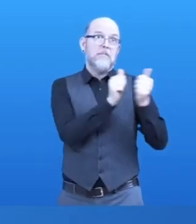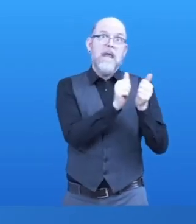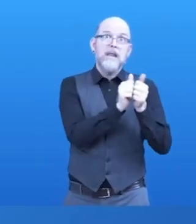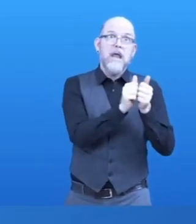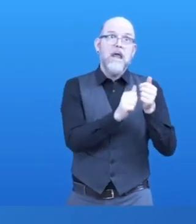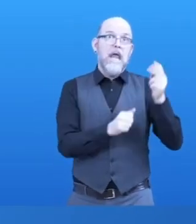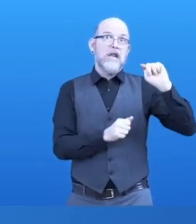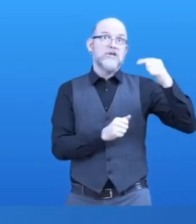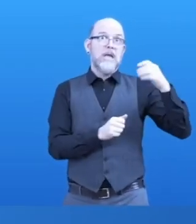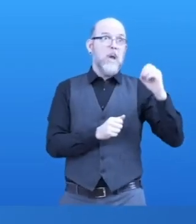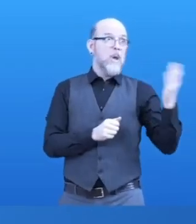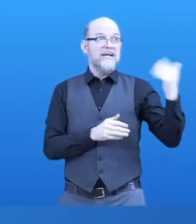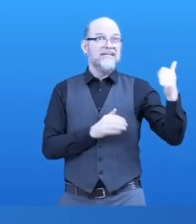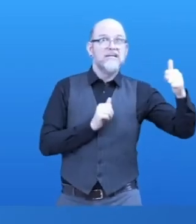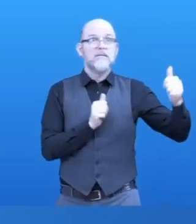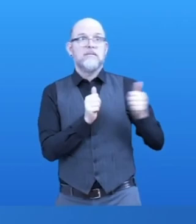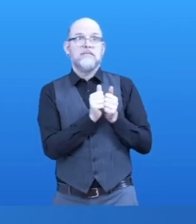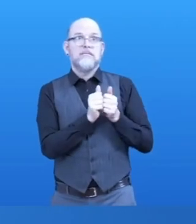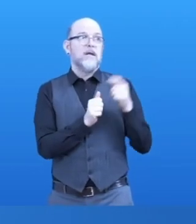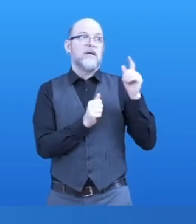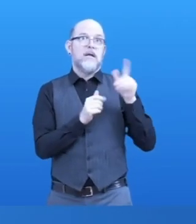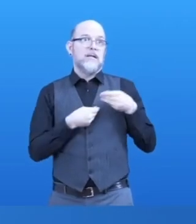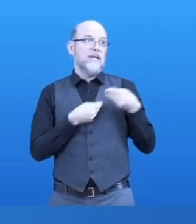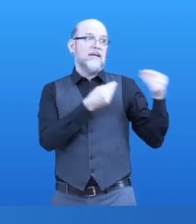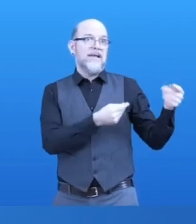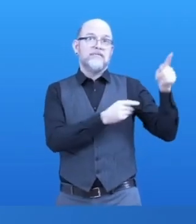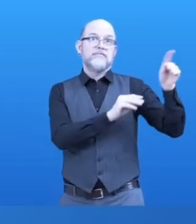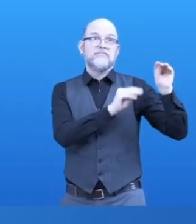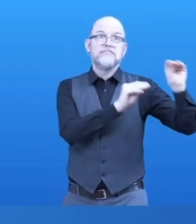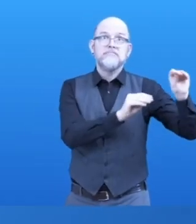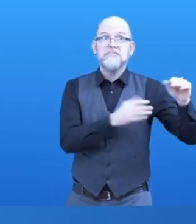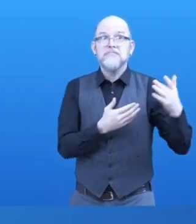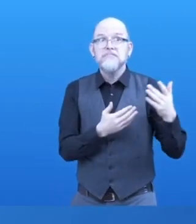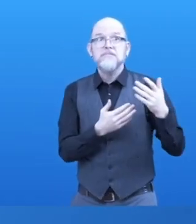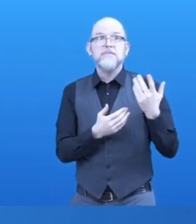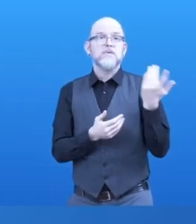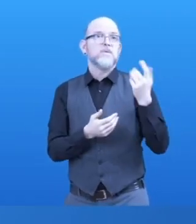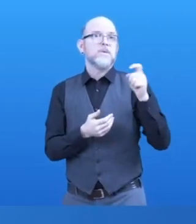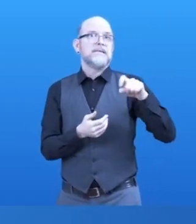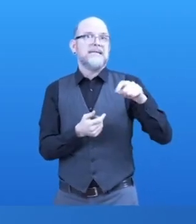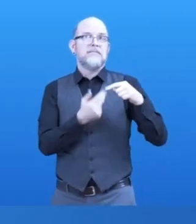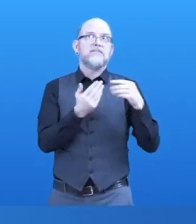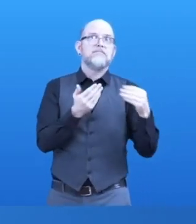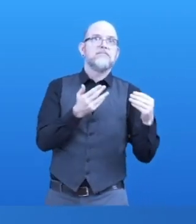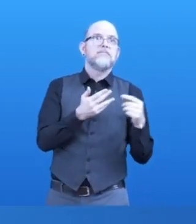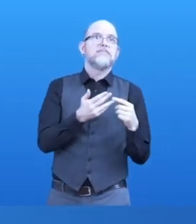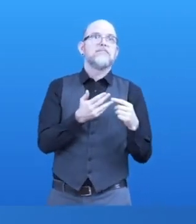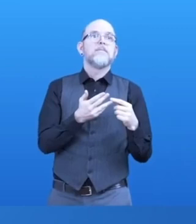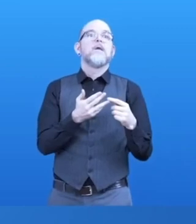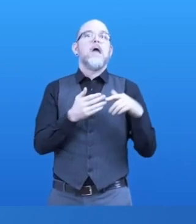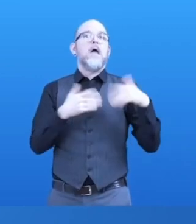Alongside that is actually how will people get to your products? How will they pay for it? How will they download it? And how will they use it?